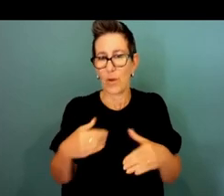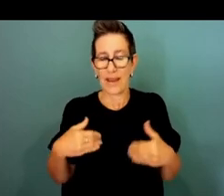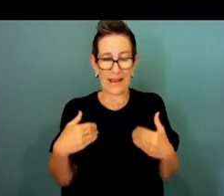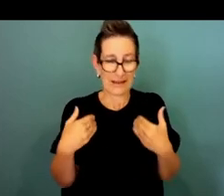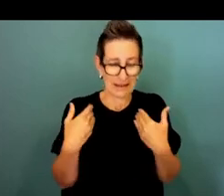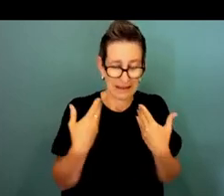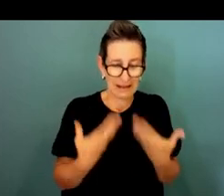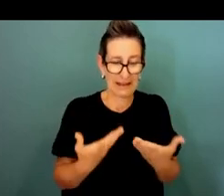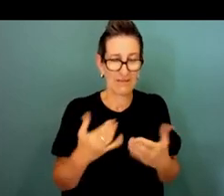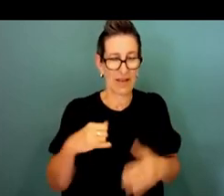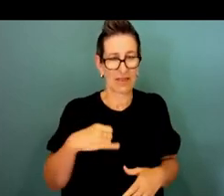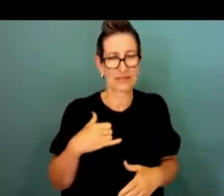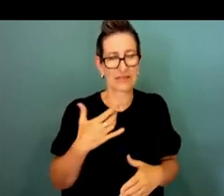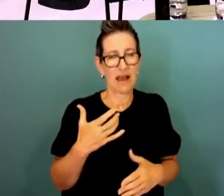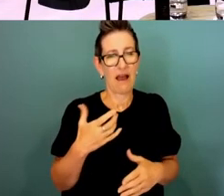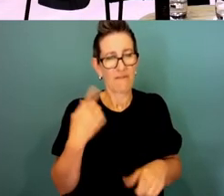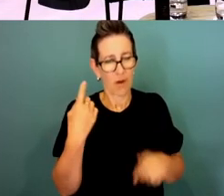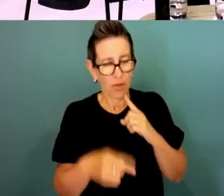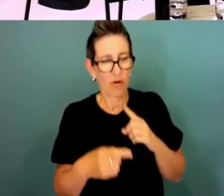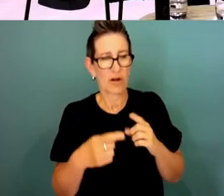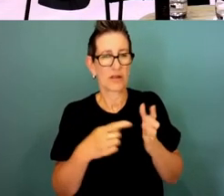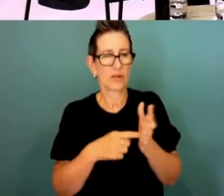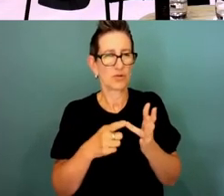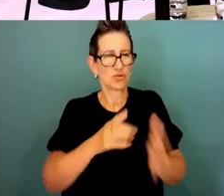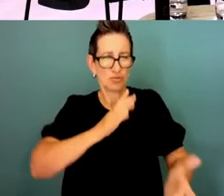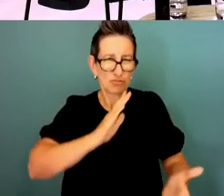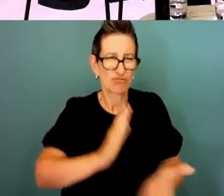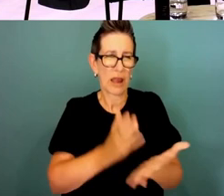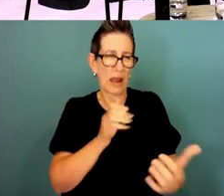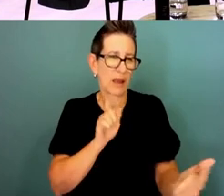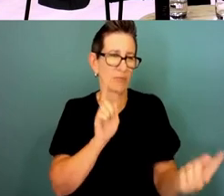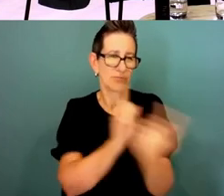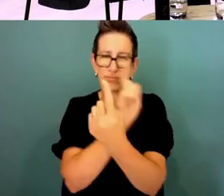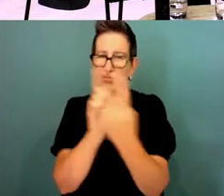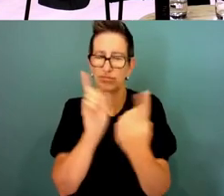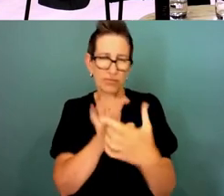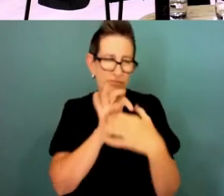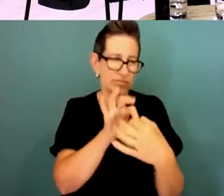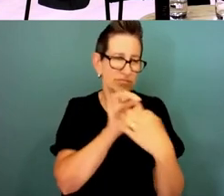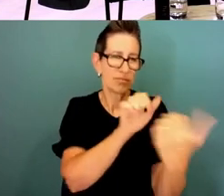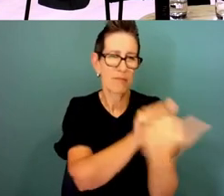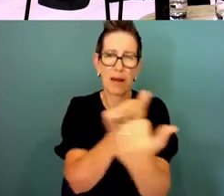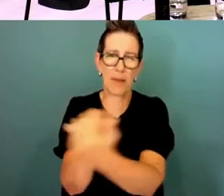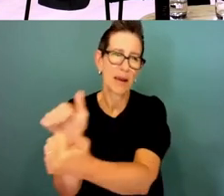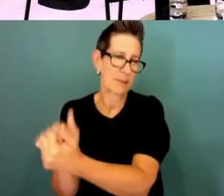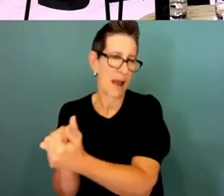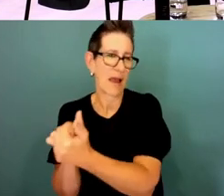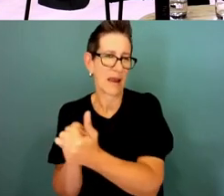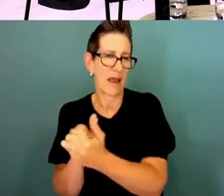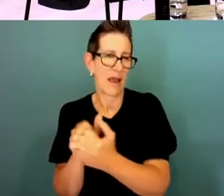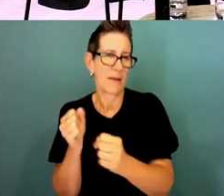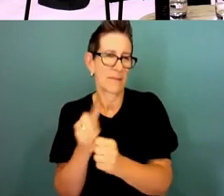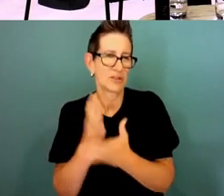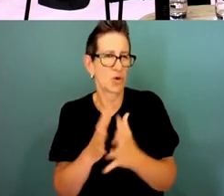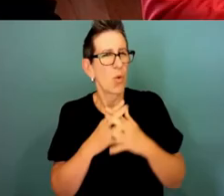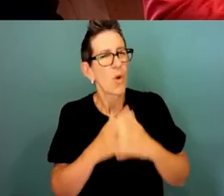partner, I think is a really exciting opportunity as part of the agenda. Thanks, Rachel. Maybe, Jodie, I can get you